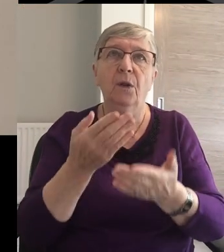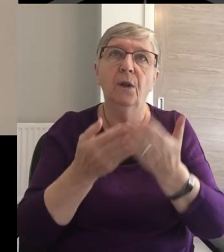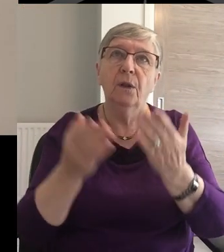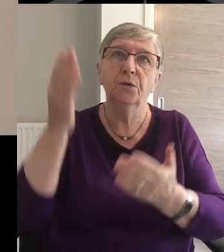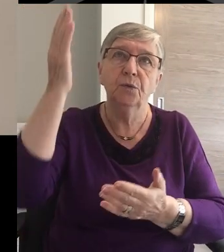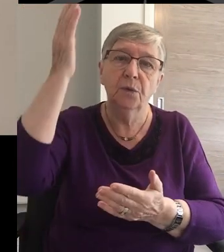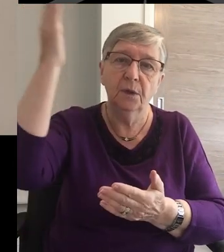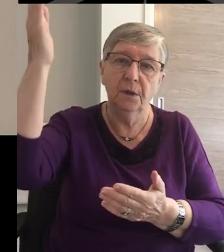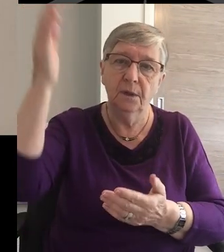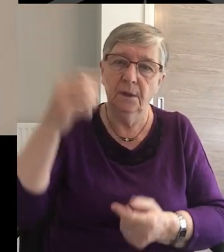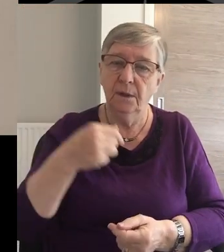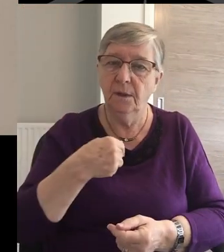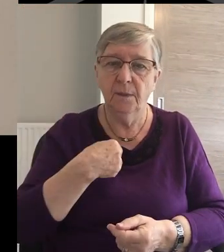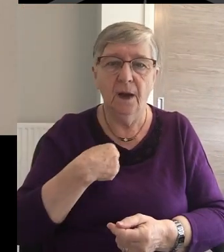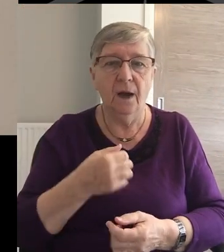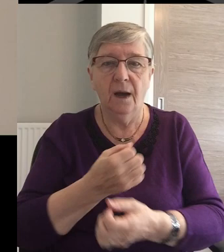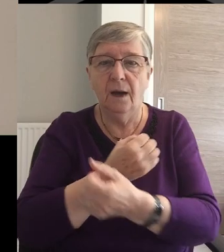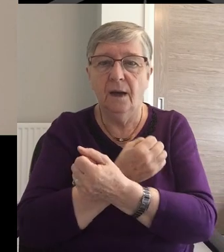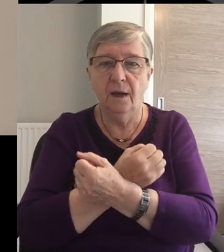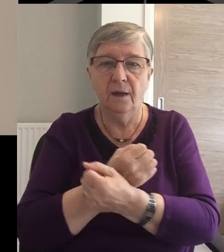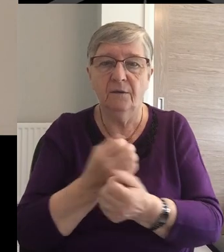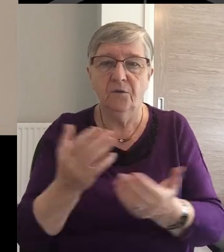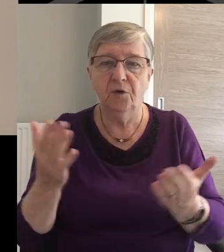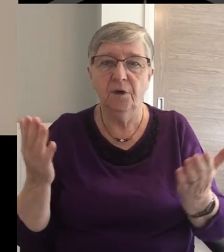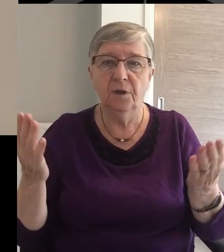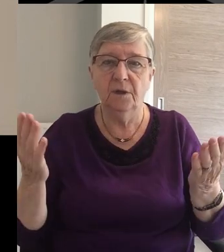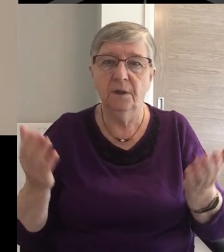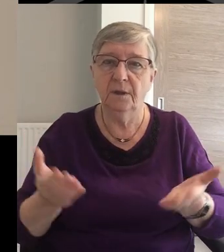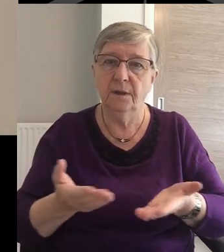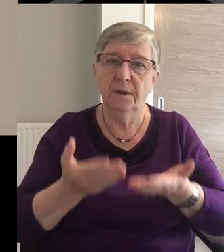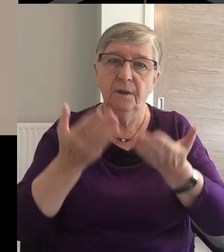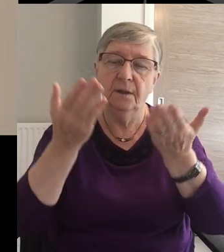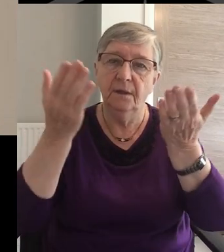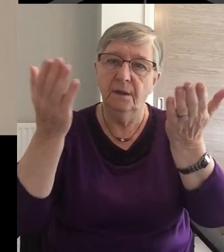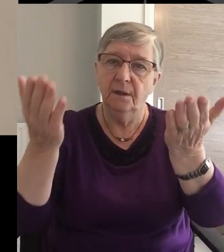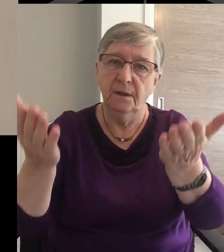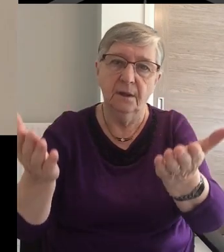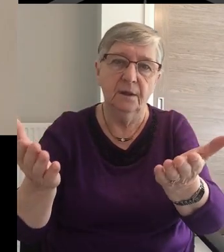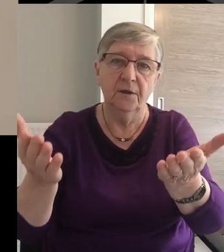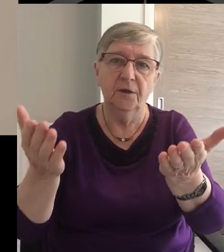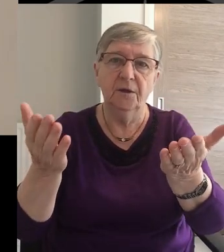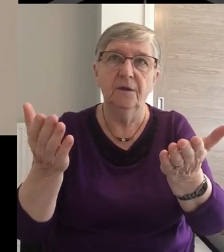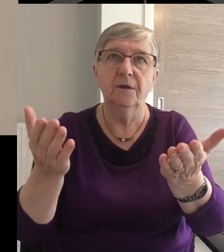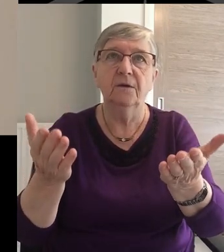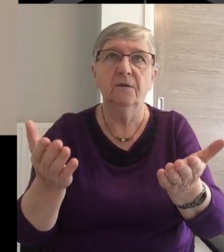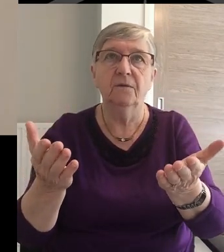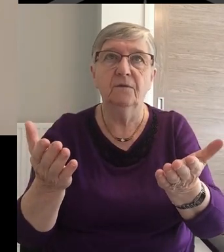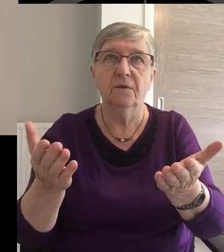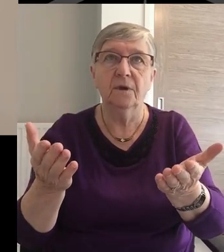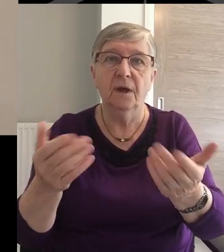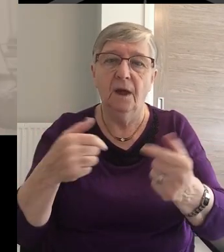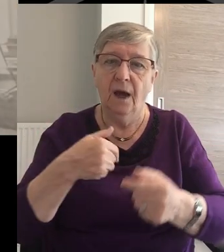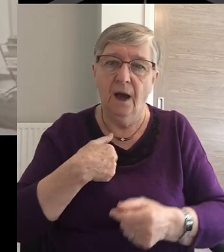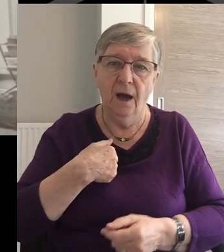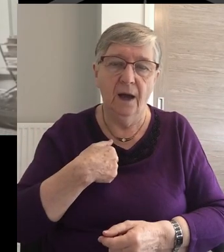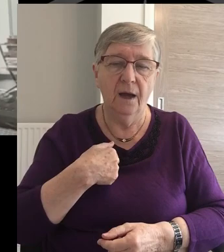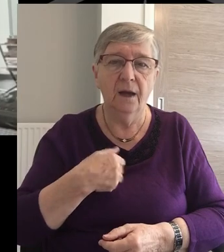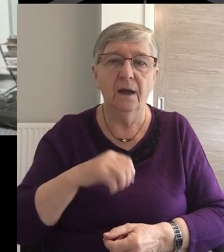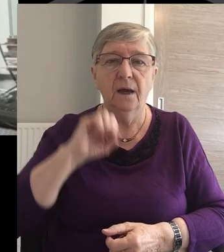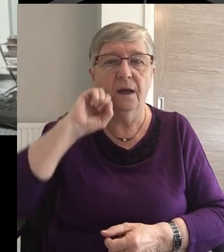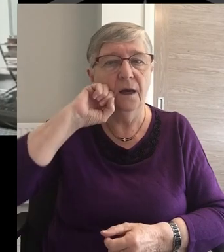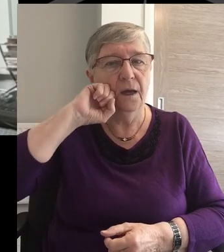All to Him I believe in Him